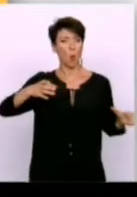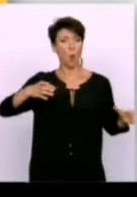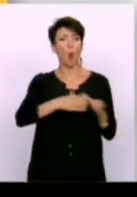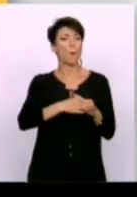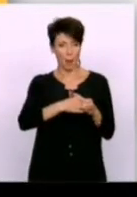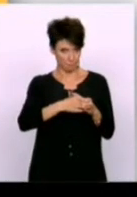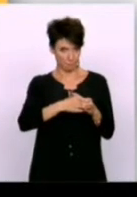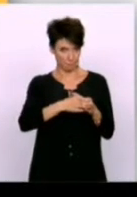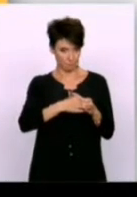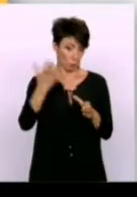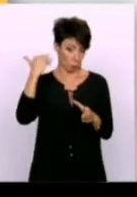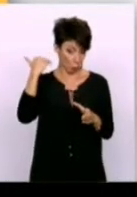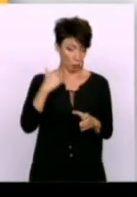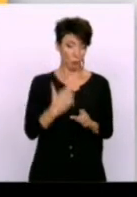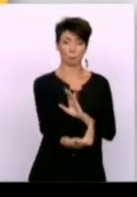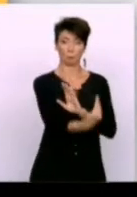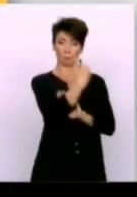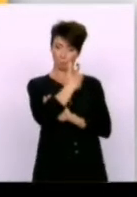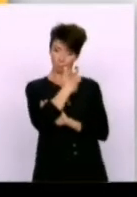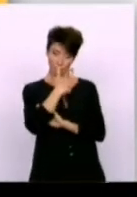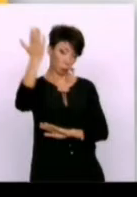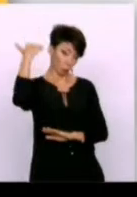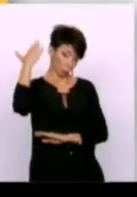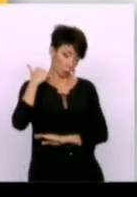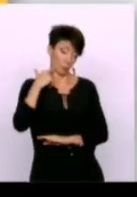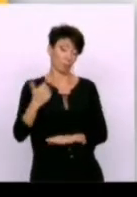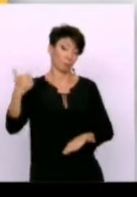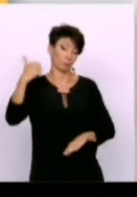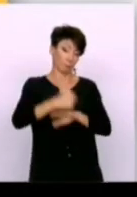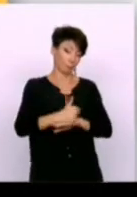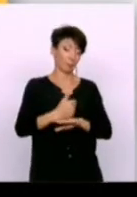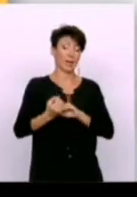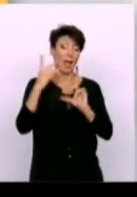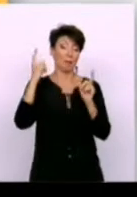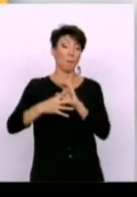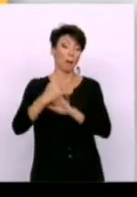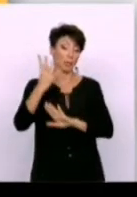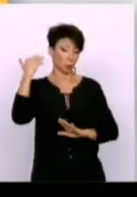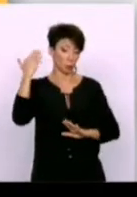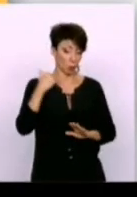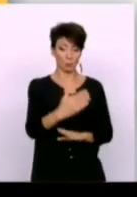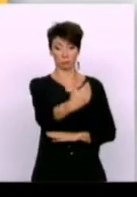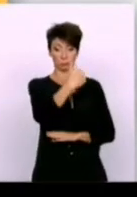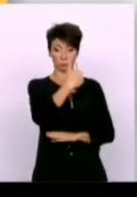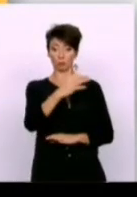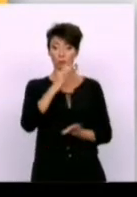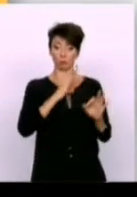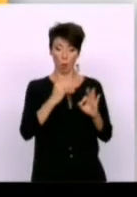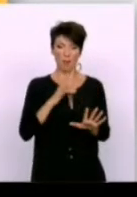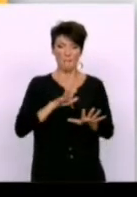opposition in Greece came to see me as German finance minister years ago he told me he would campaign